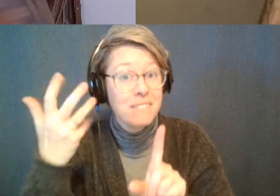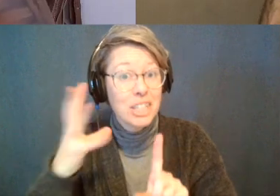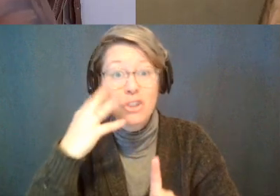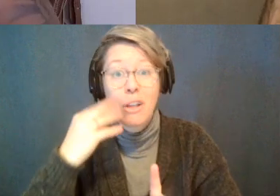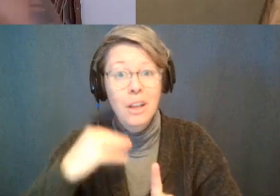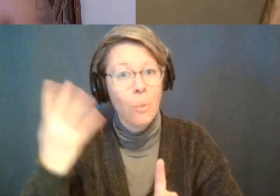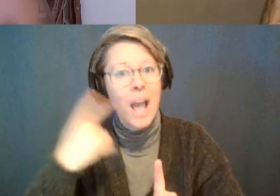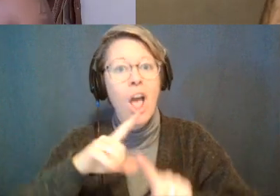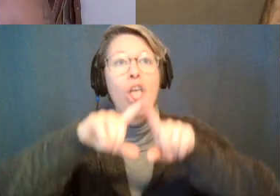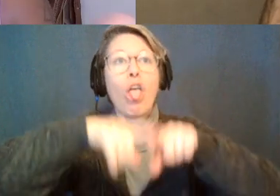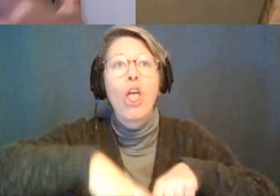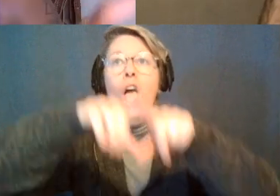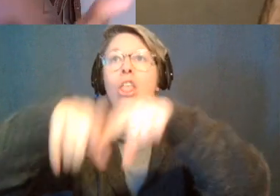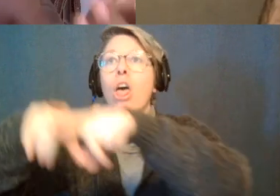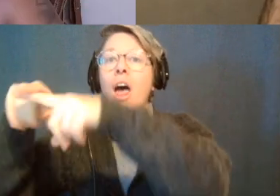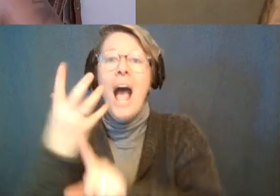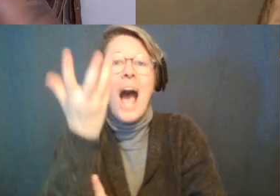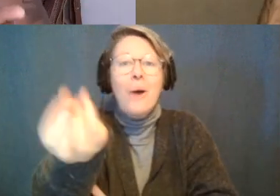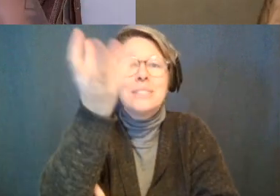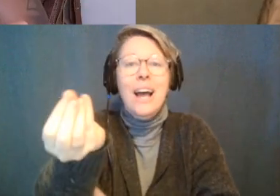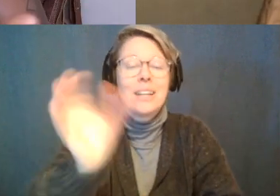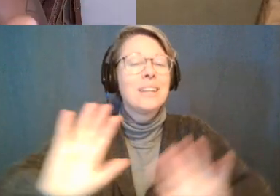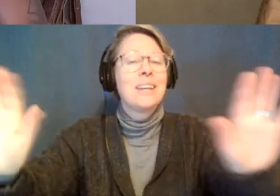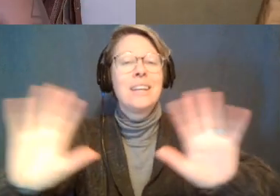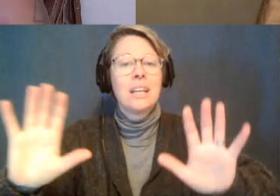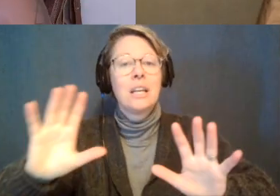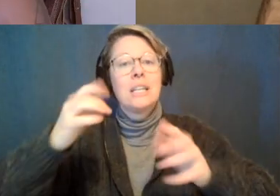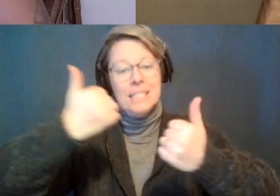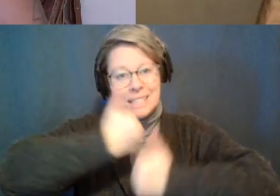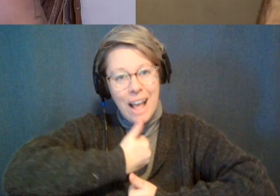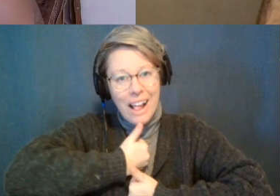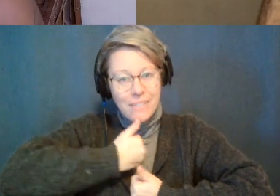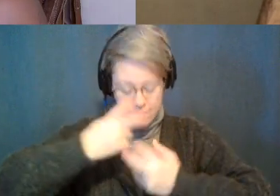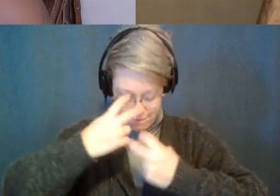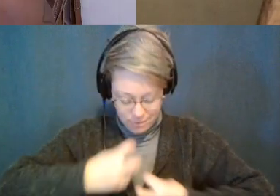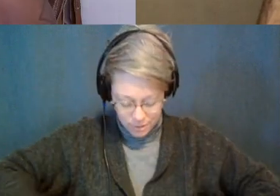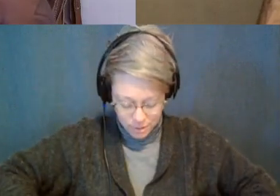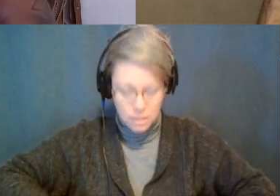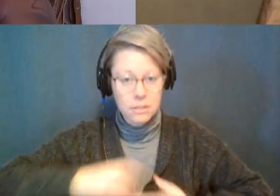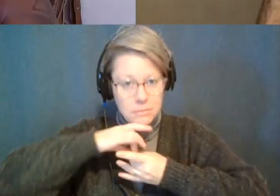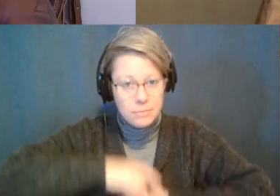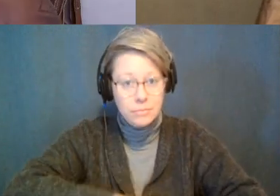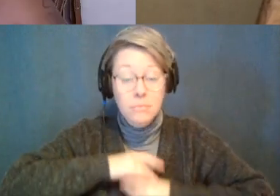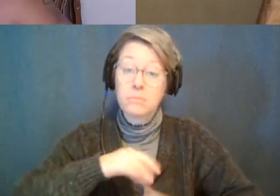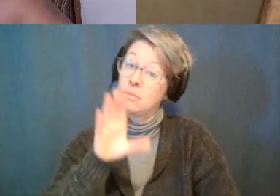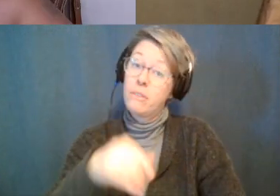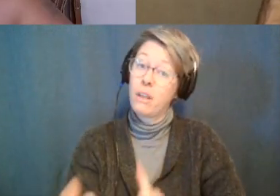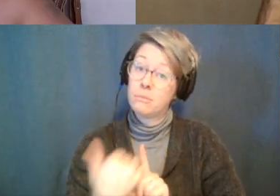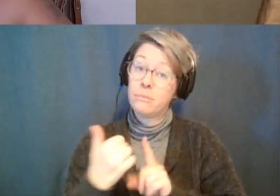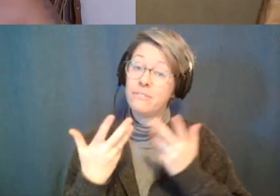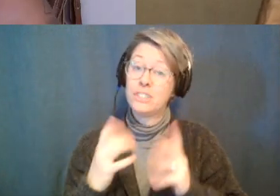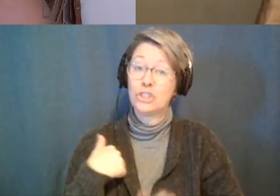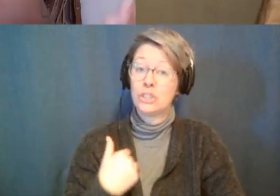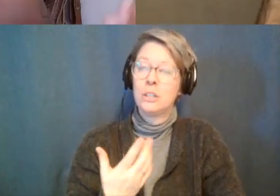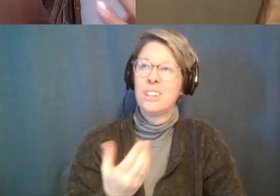people right that's simple you can't get scammed if you're in alignment with yourself in this kind of way um it happened to me like um a few